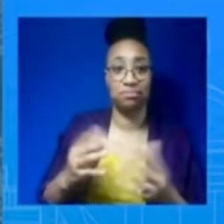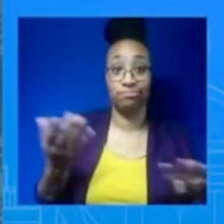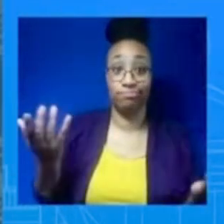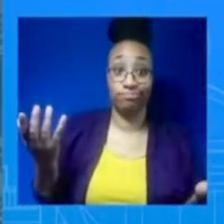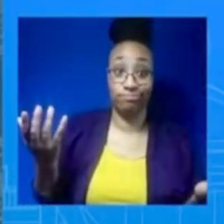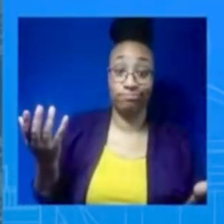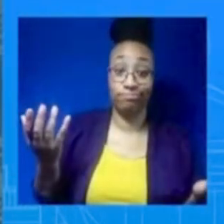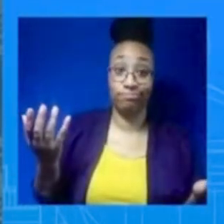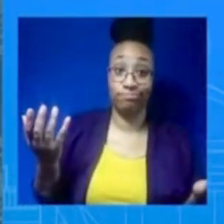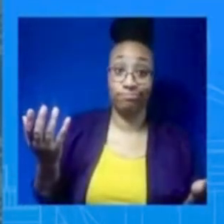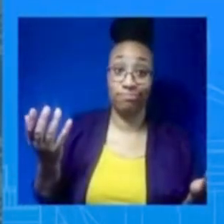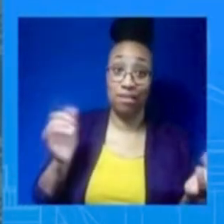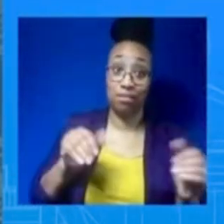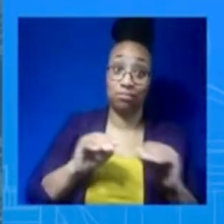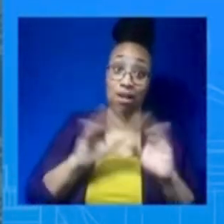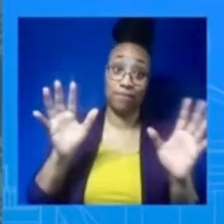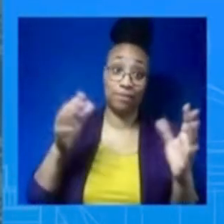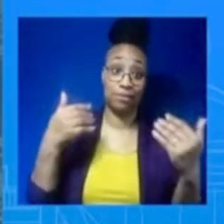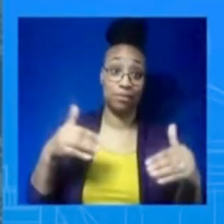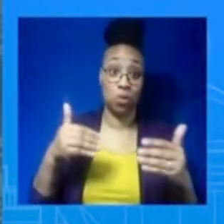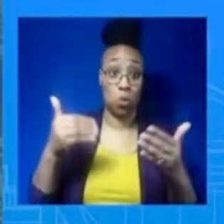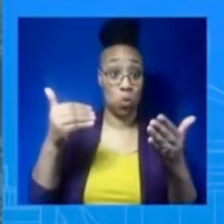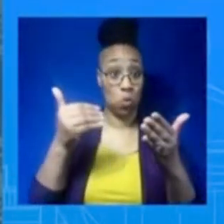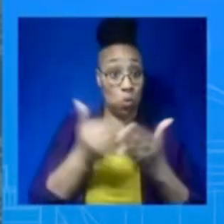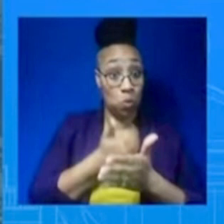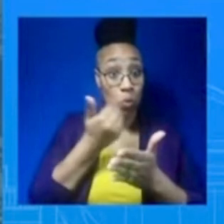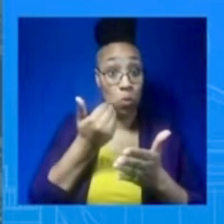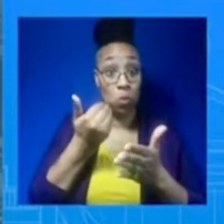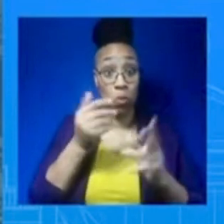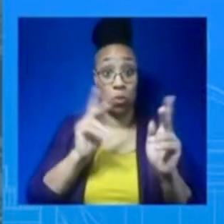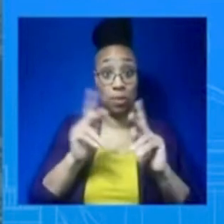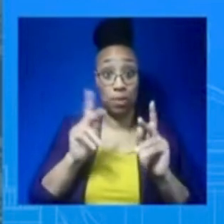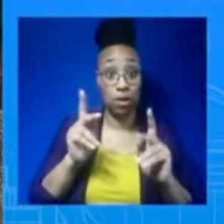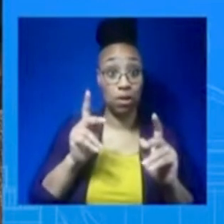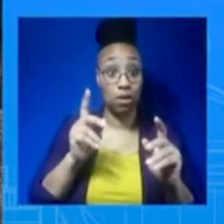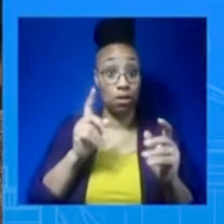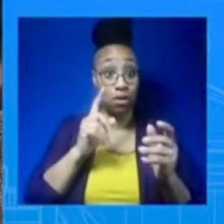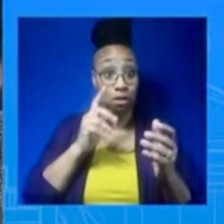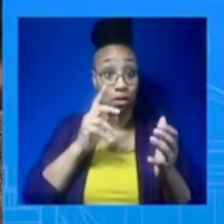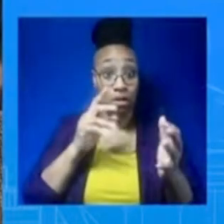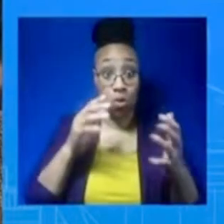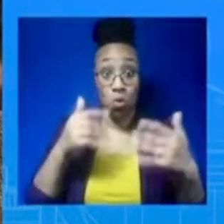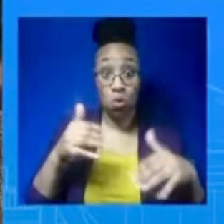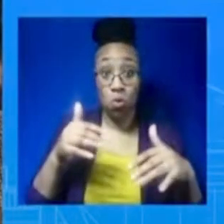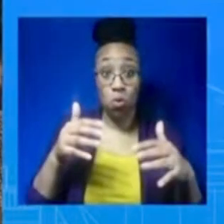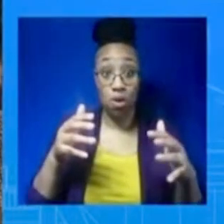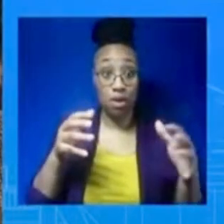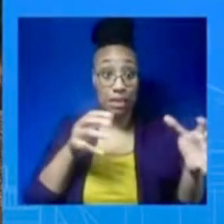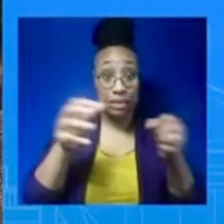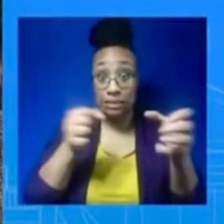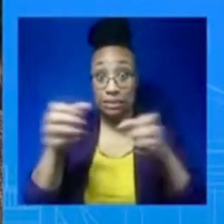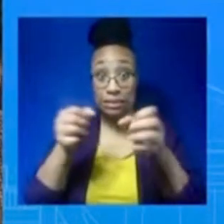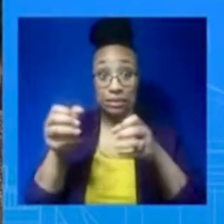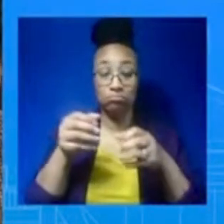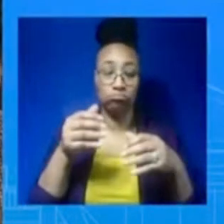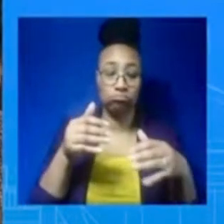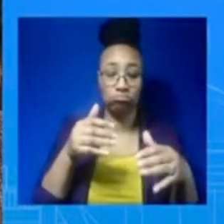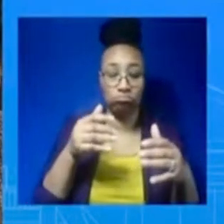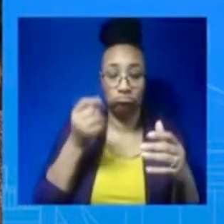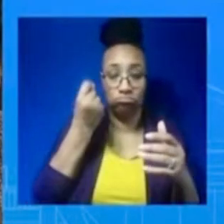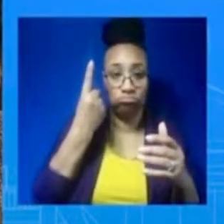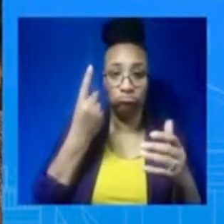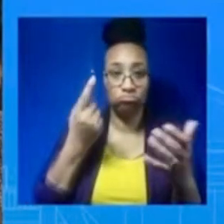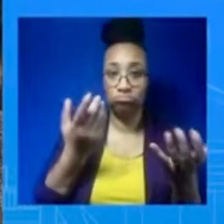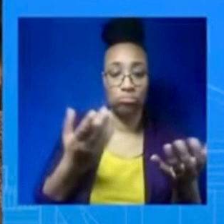critical and important and a priority. Just don't have to share, anything to share at this moment. Just follow up. I mean, what are you looking for in a labor secretary? You talked